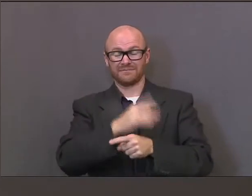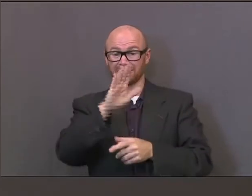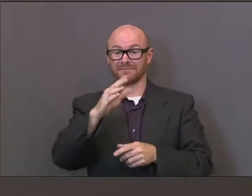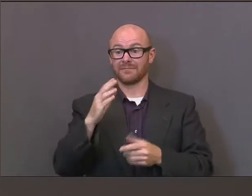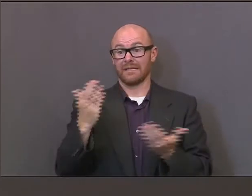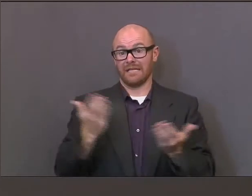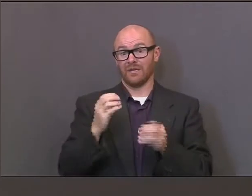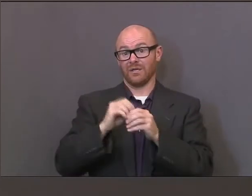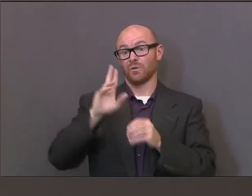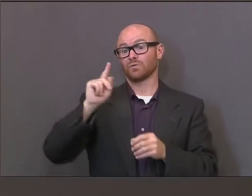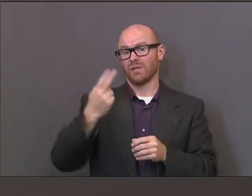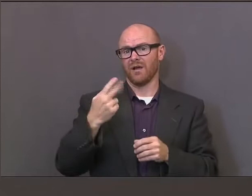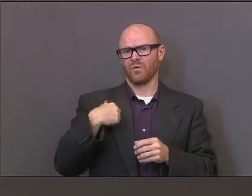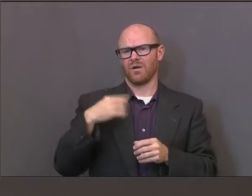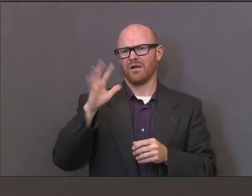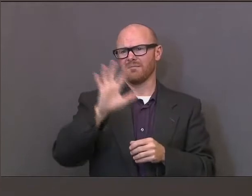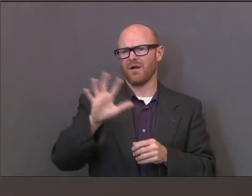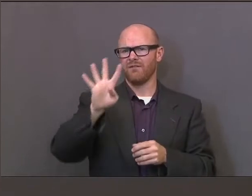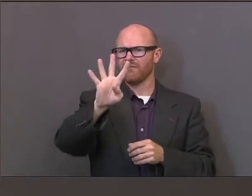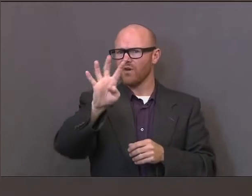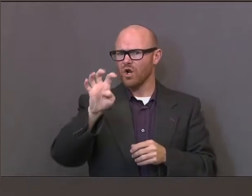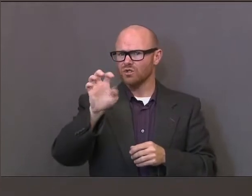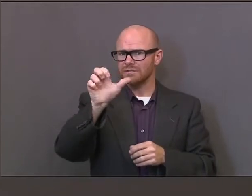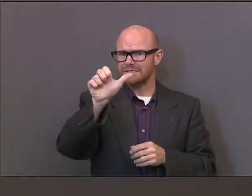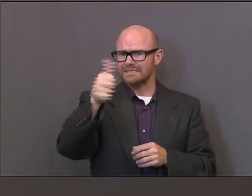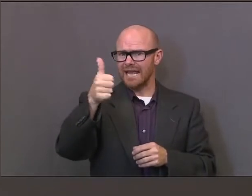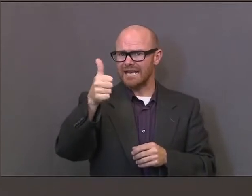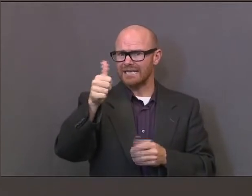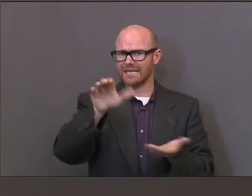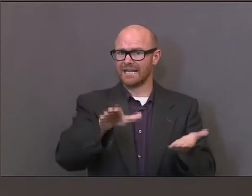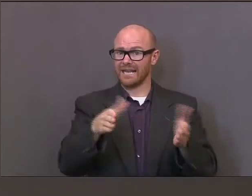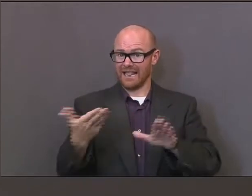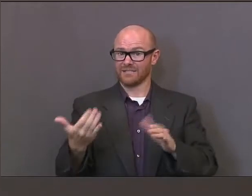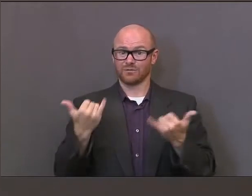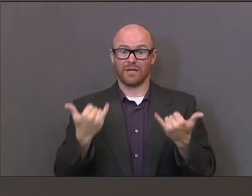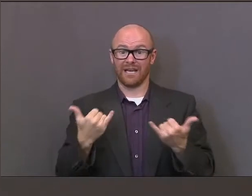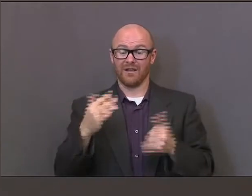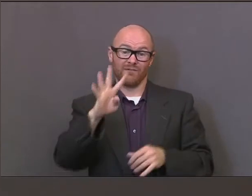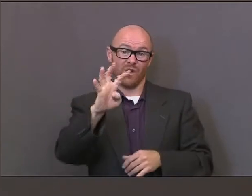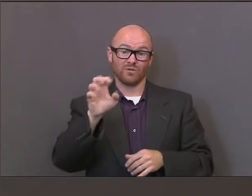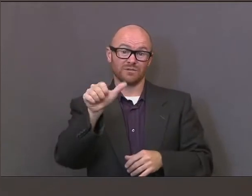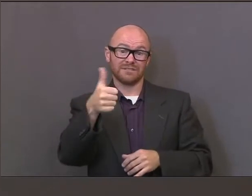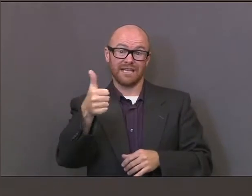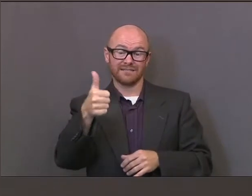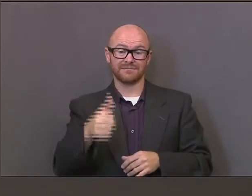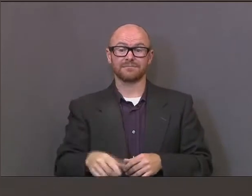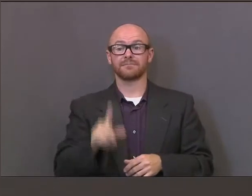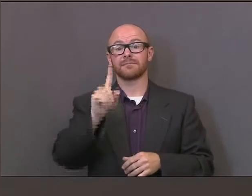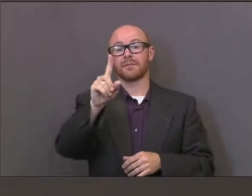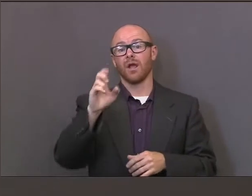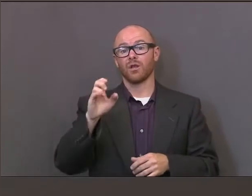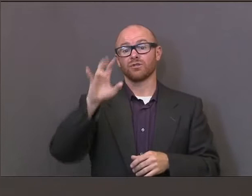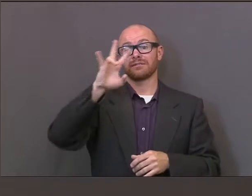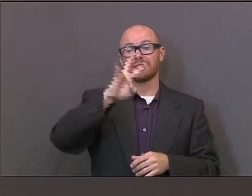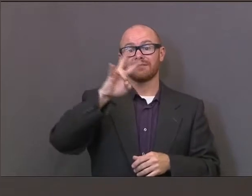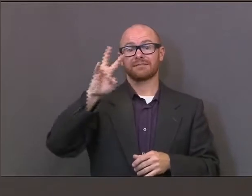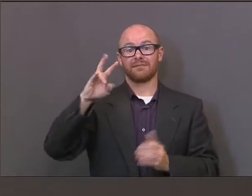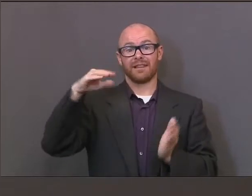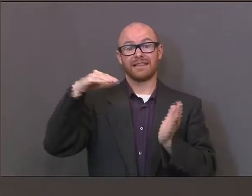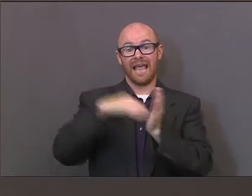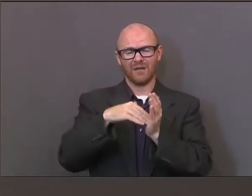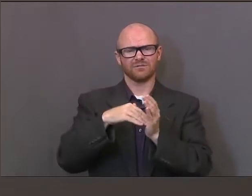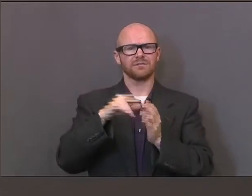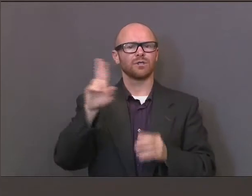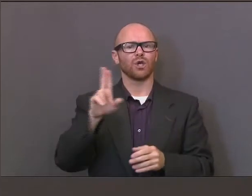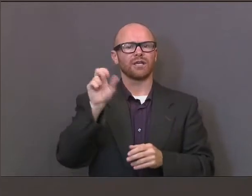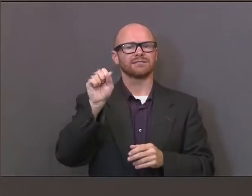400, maybe 410 deaths, what the number was today. And more than 177,000 people have died in the United